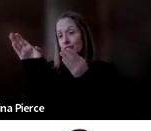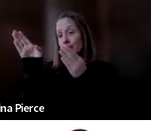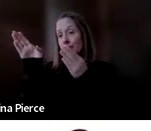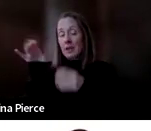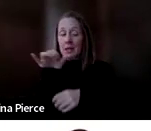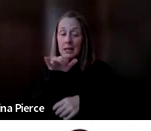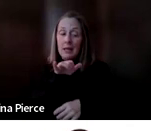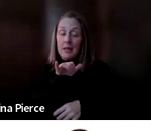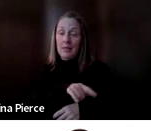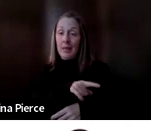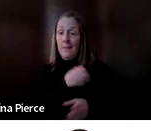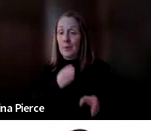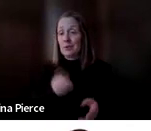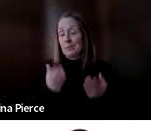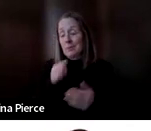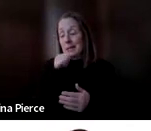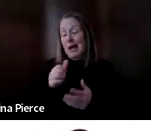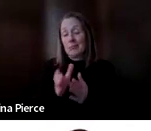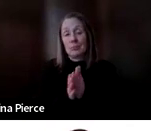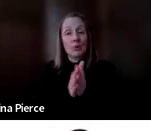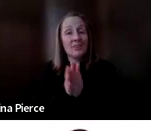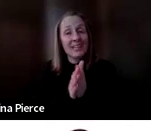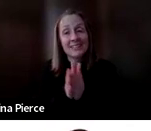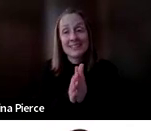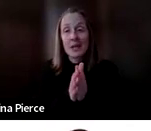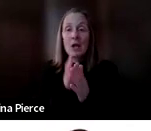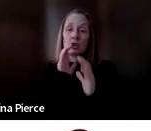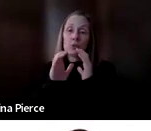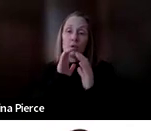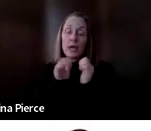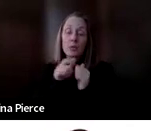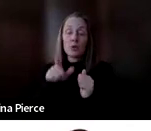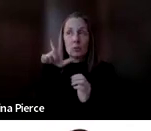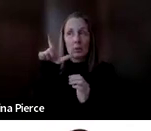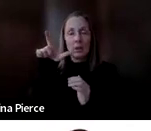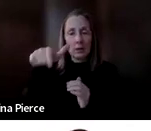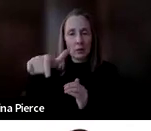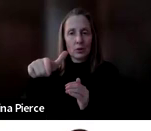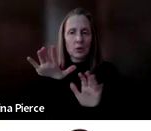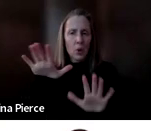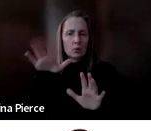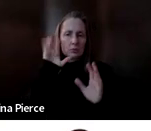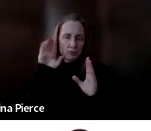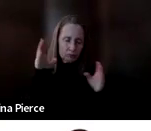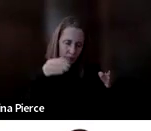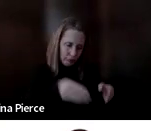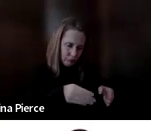motivated to communicate with you the next time. So stay engaged and stay patient and try not to question question question and give them the